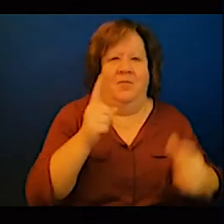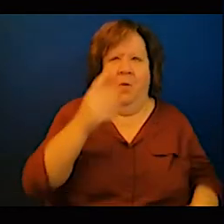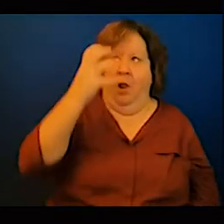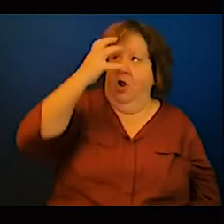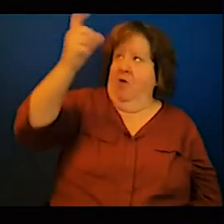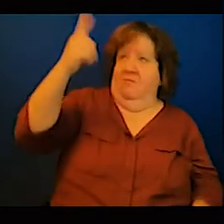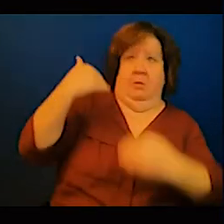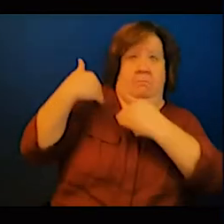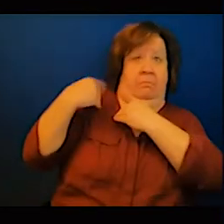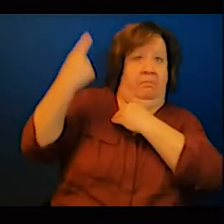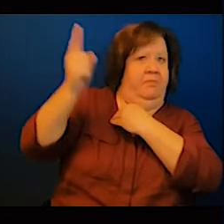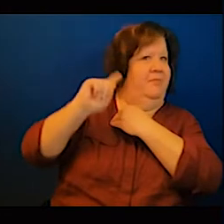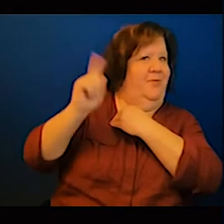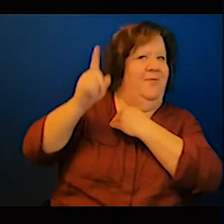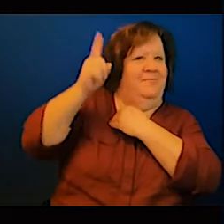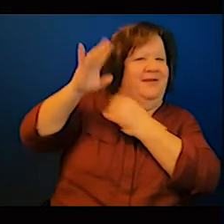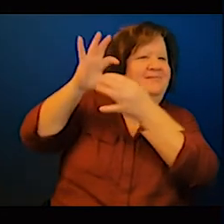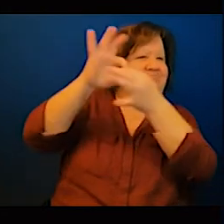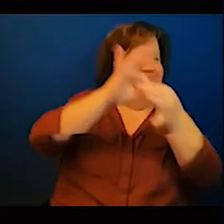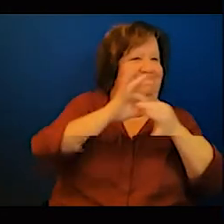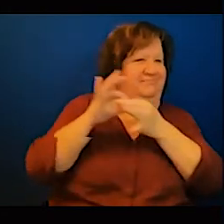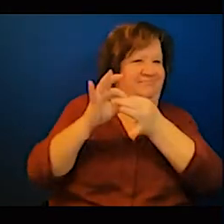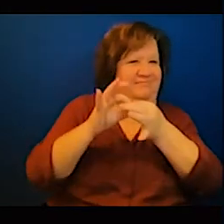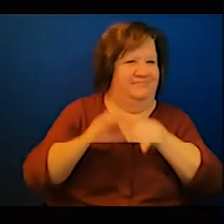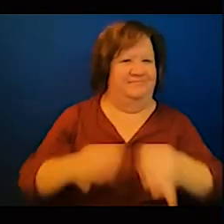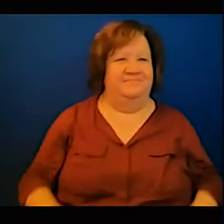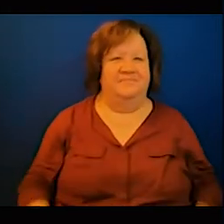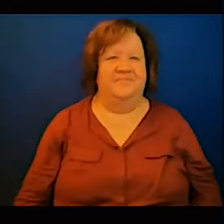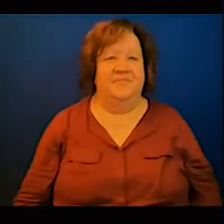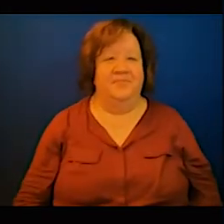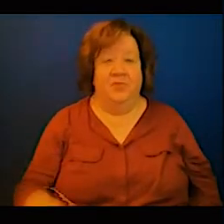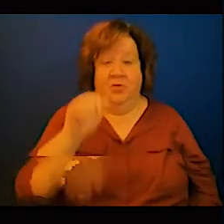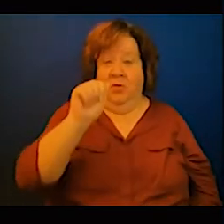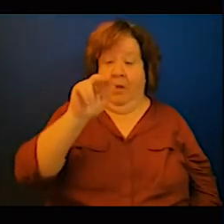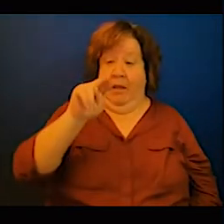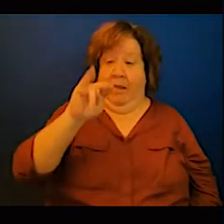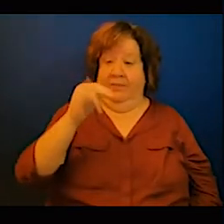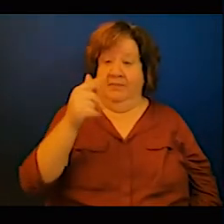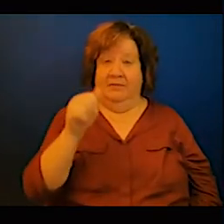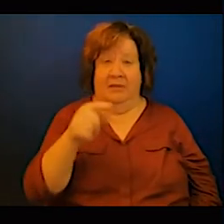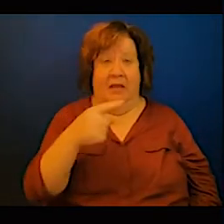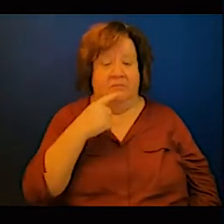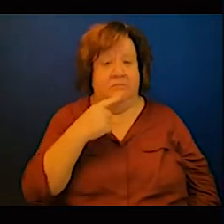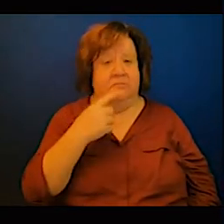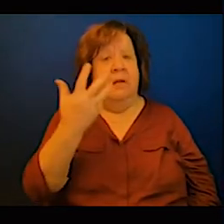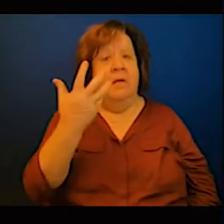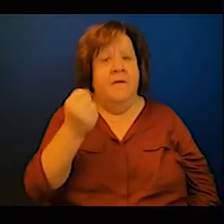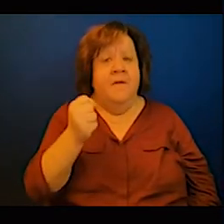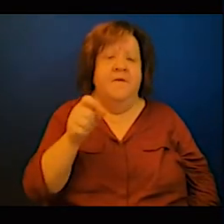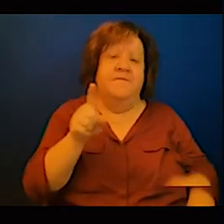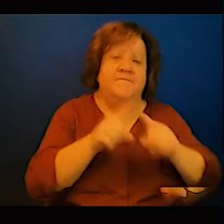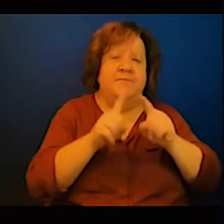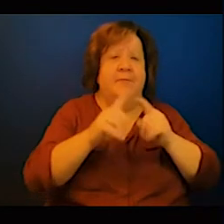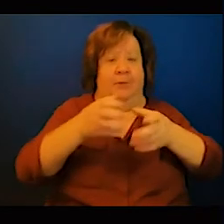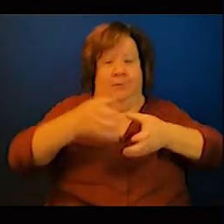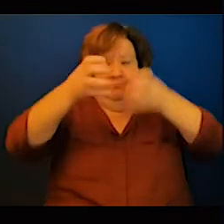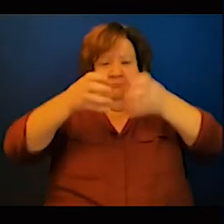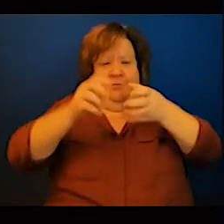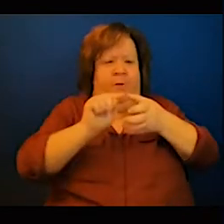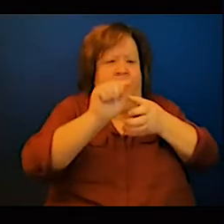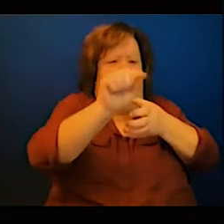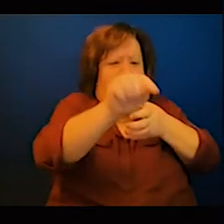medium enterprises that are able to go there and be able to do that these are the companies that are victims of not accessing financing